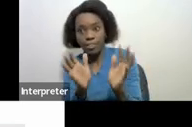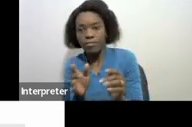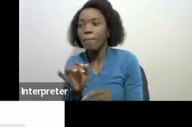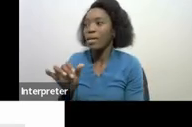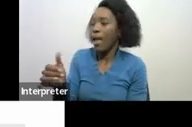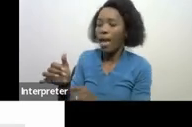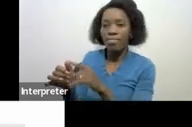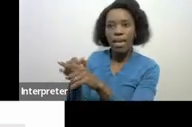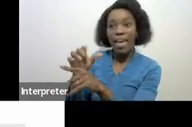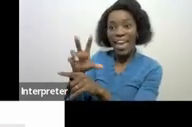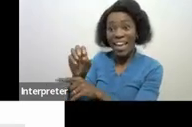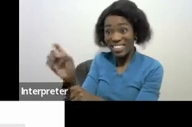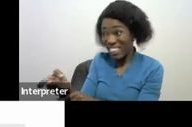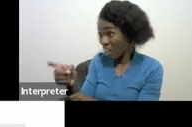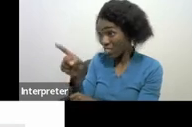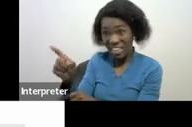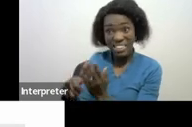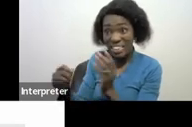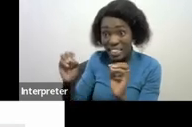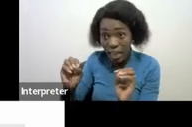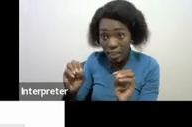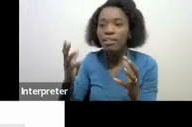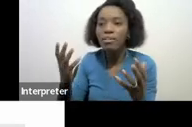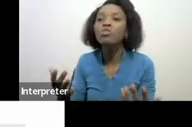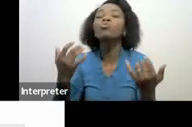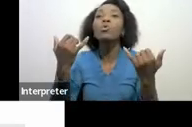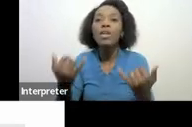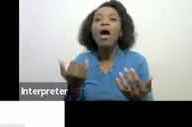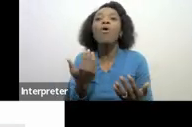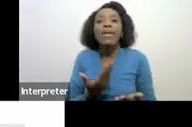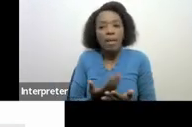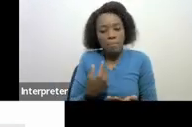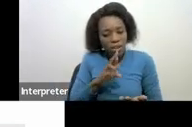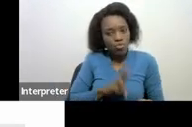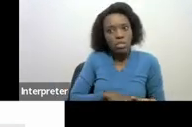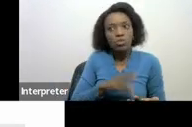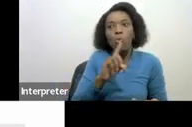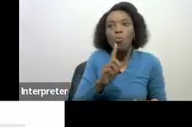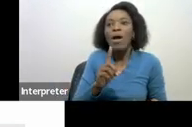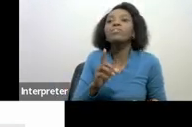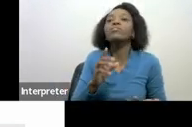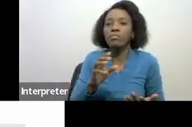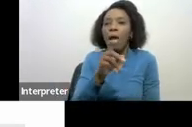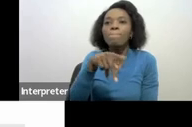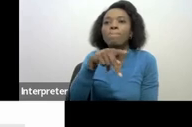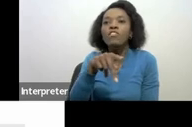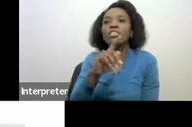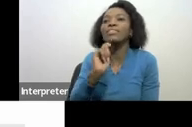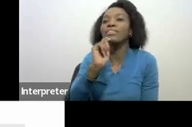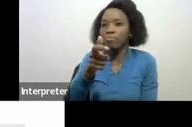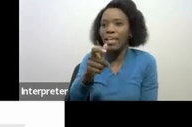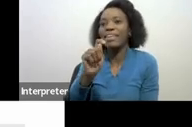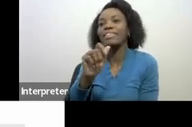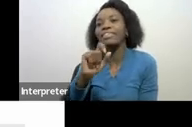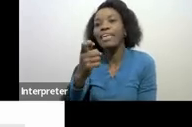80,000 agent B didn't text you then you can register yourself as provisional tax payer to offload the burden of